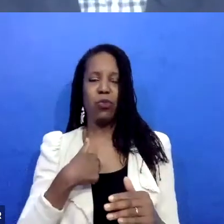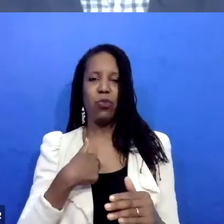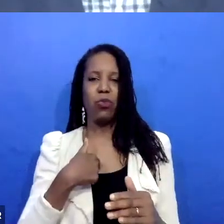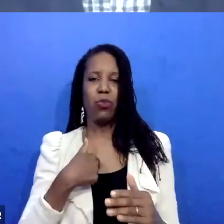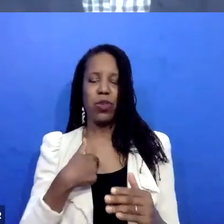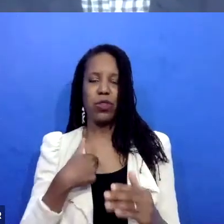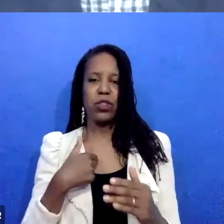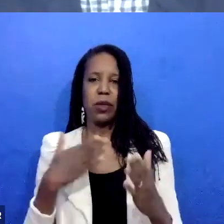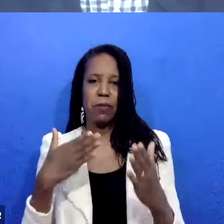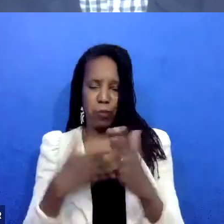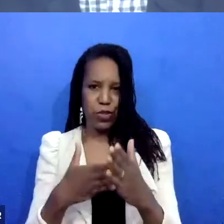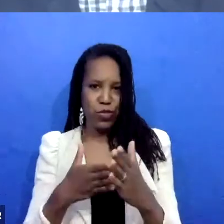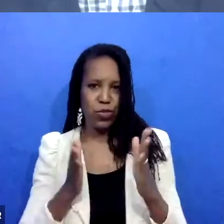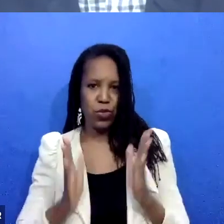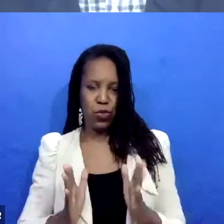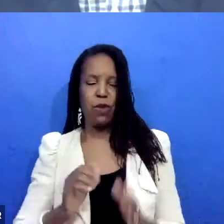today. And then from there,